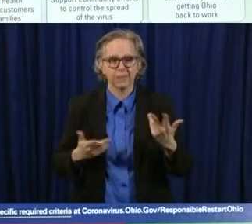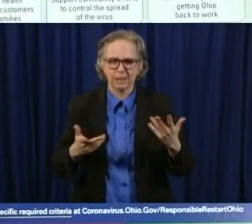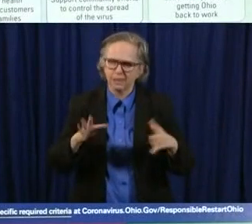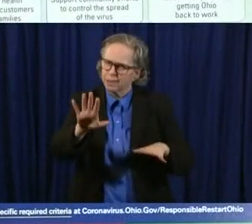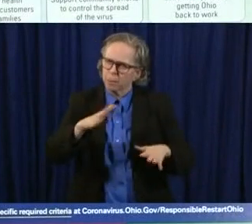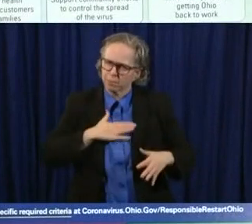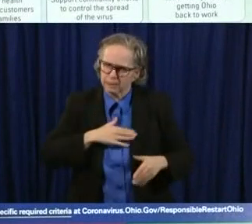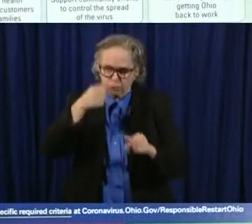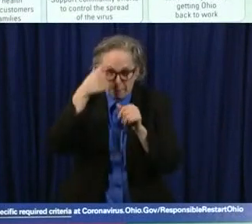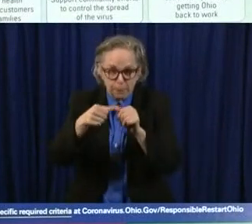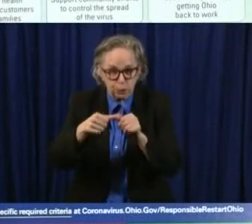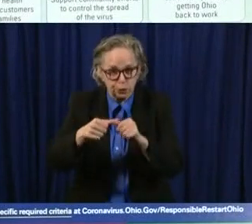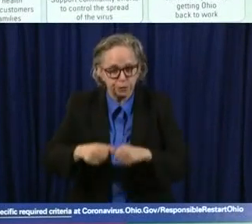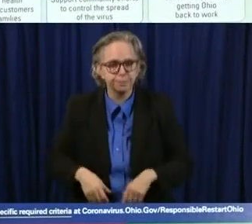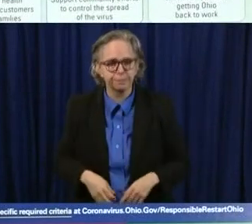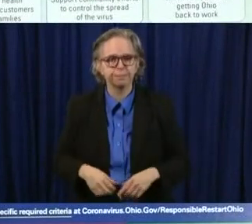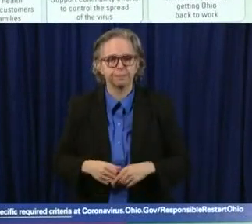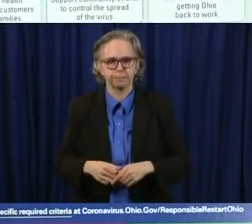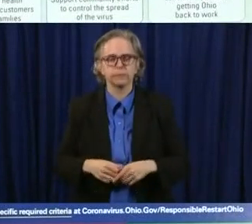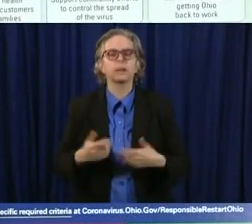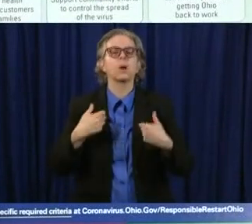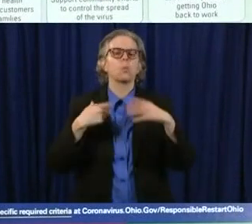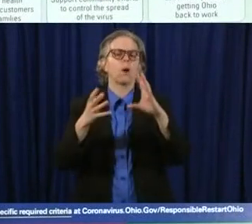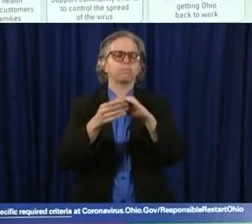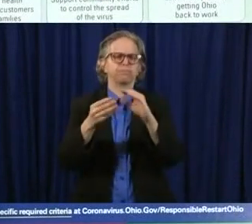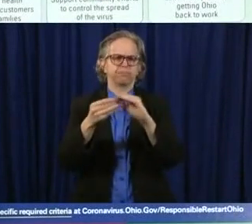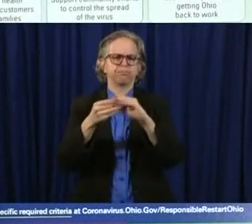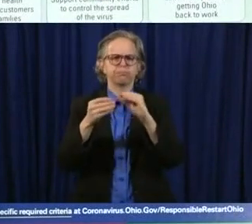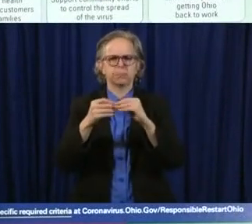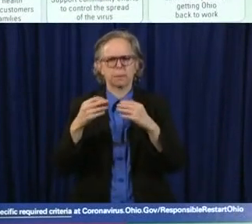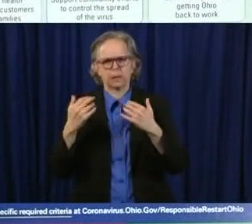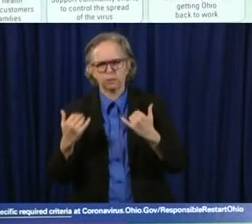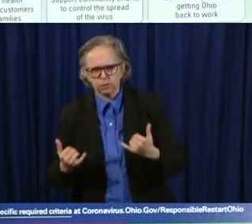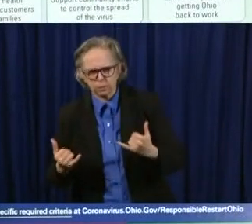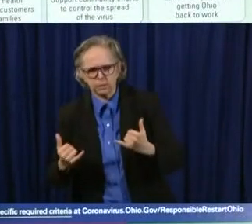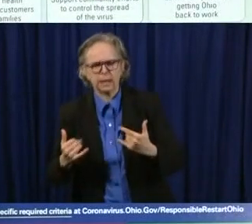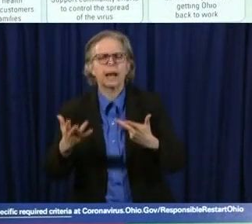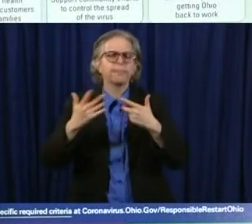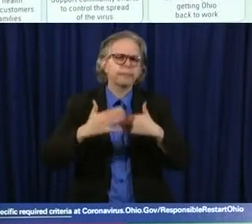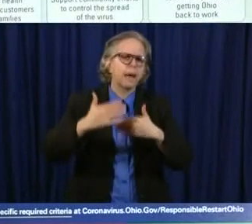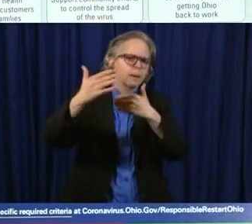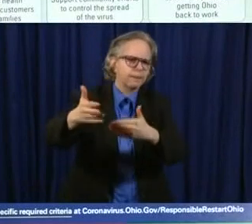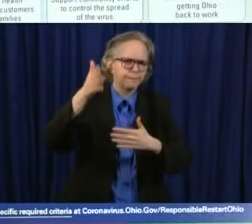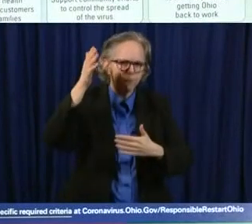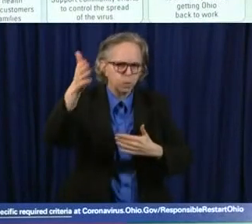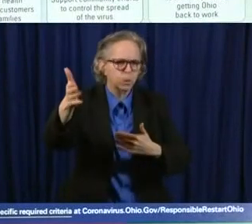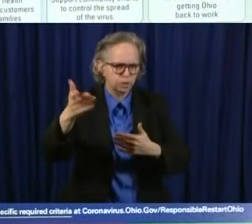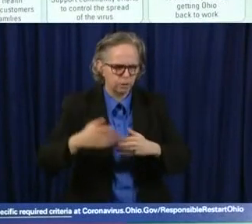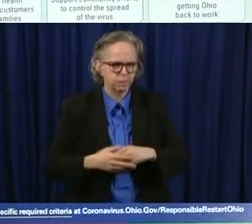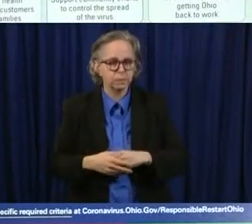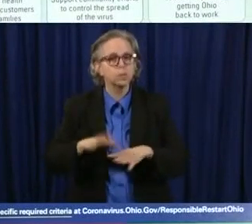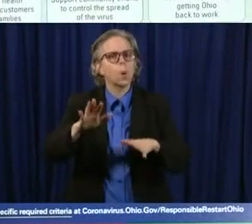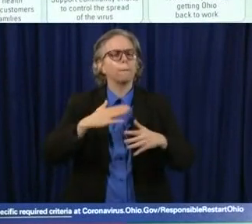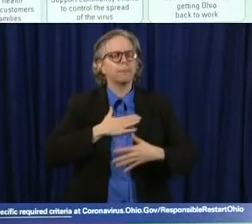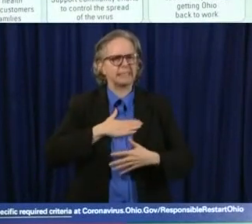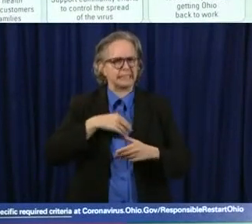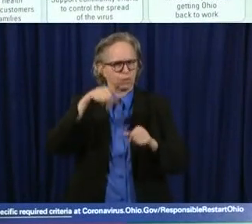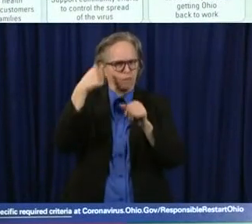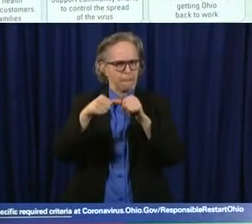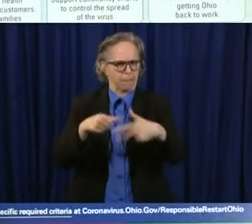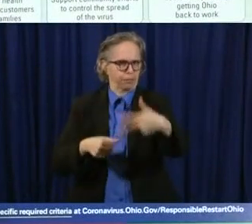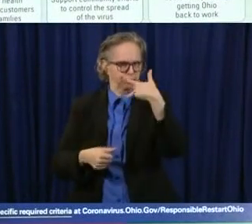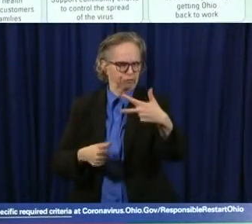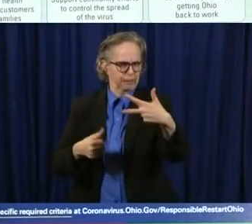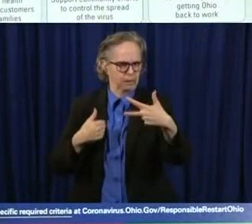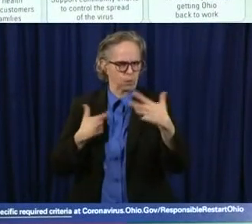as we talk about this today and as we talk about this in the future, because I think these three things